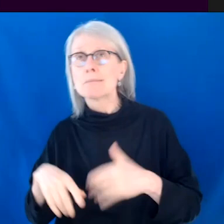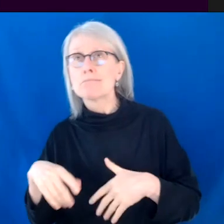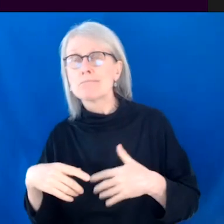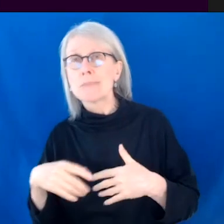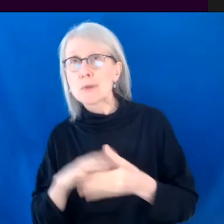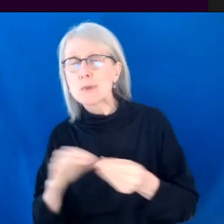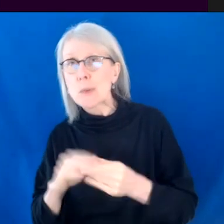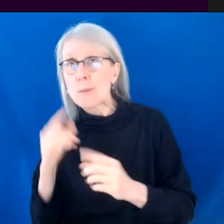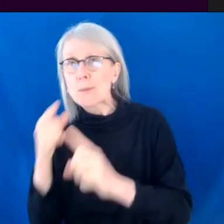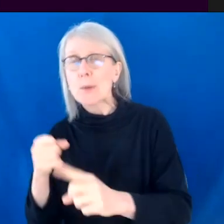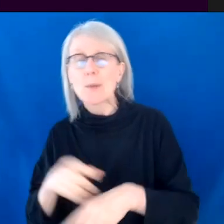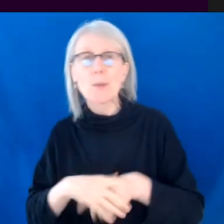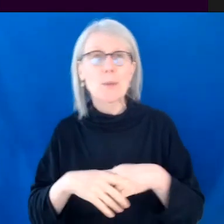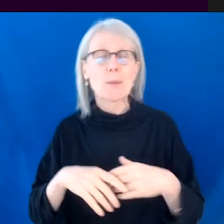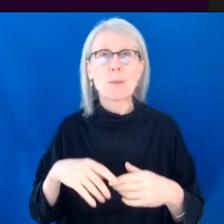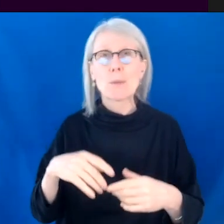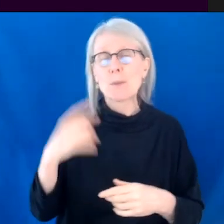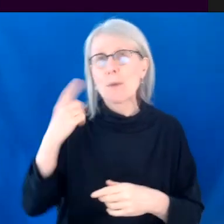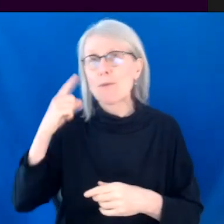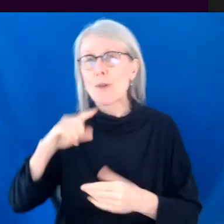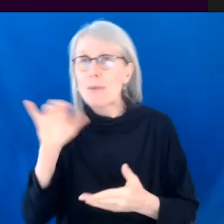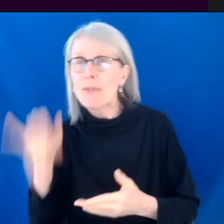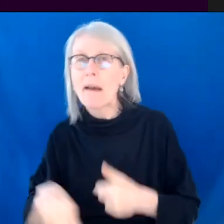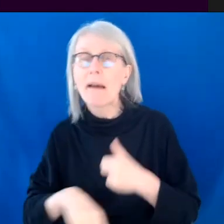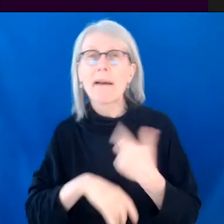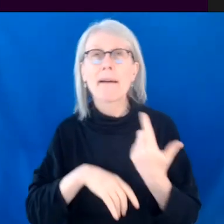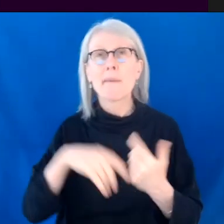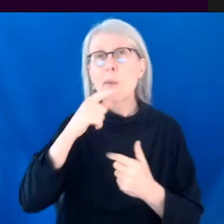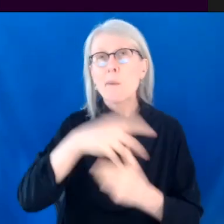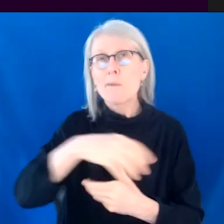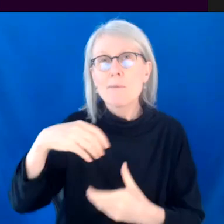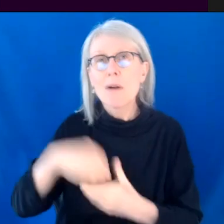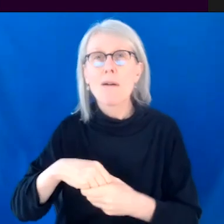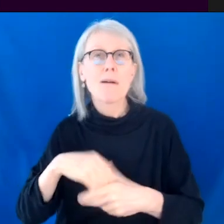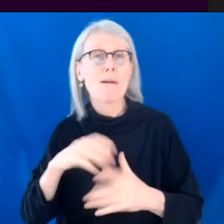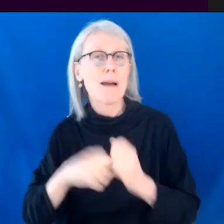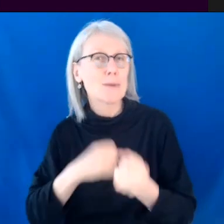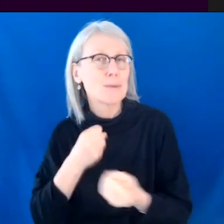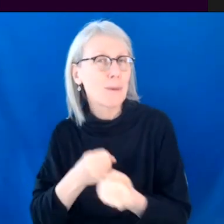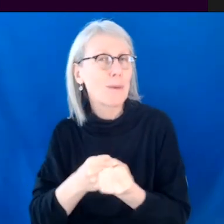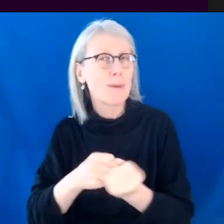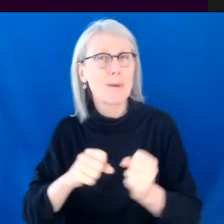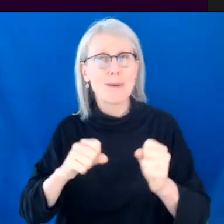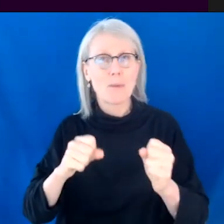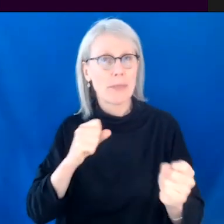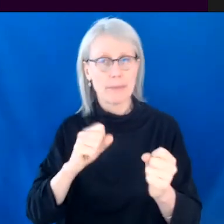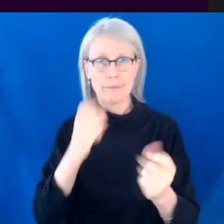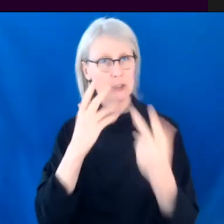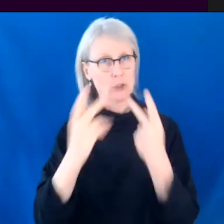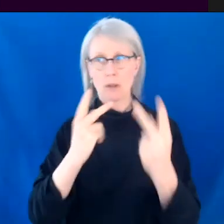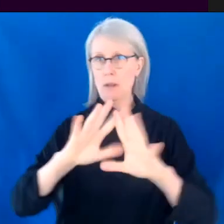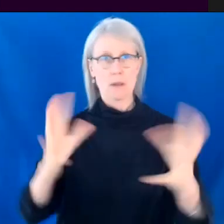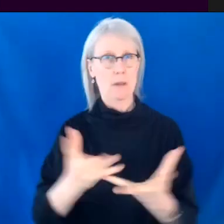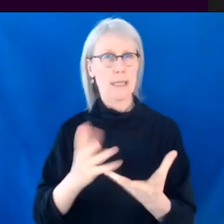the story you want to tell? What's the best way to tell it? How do you support that visually and with music